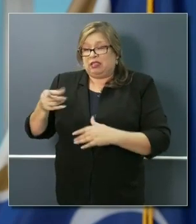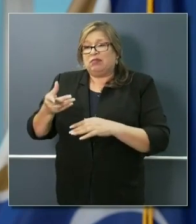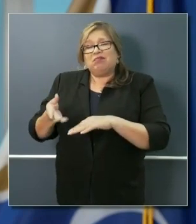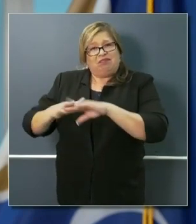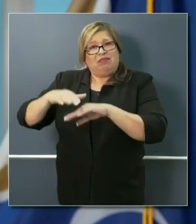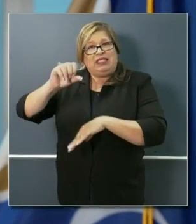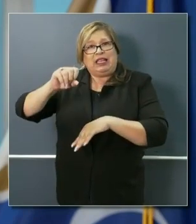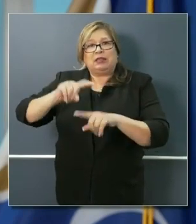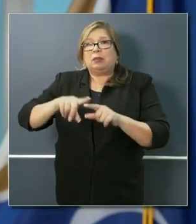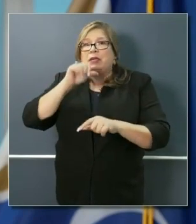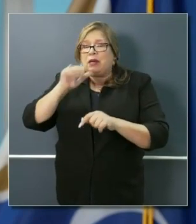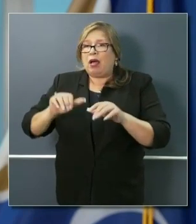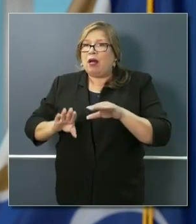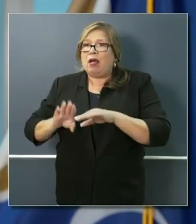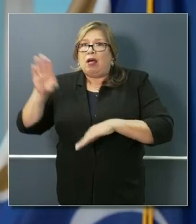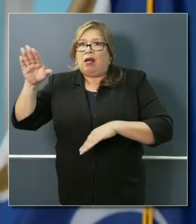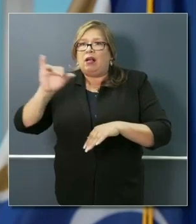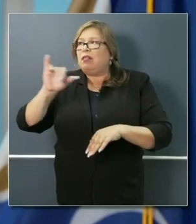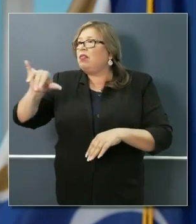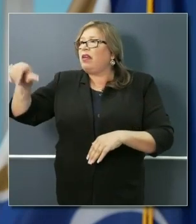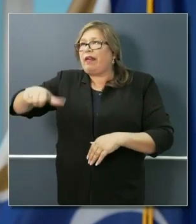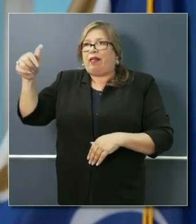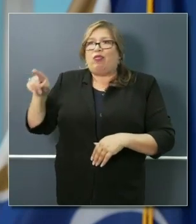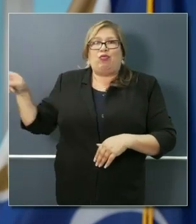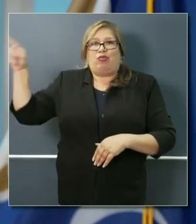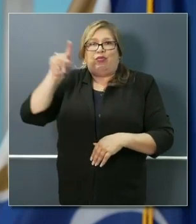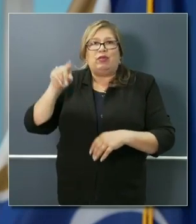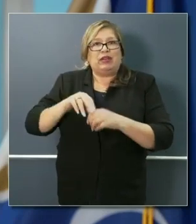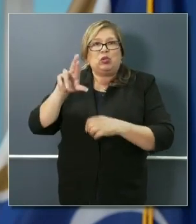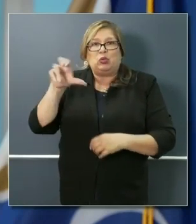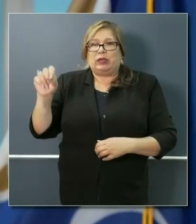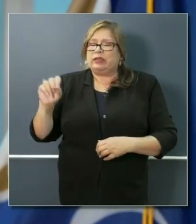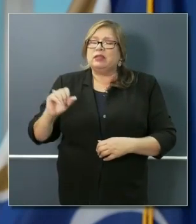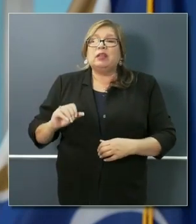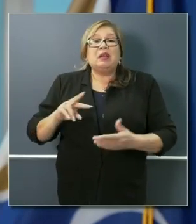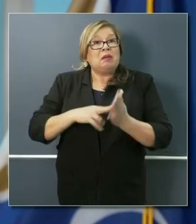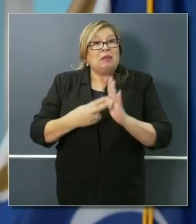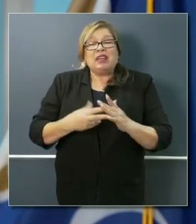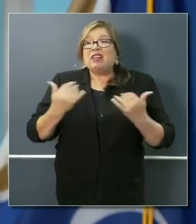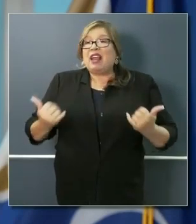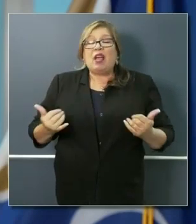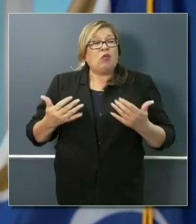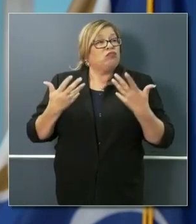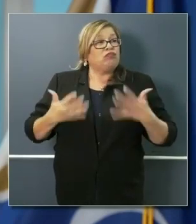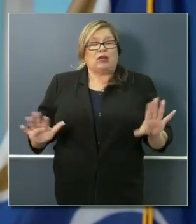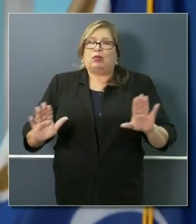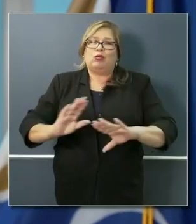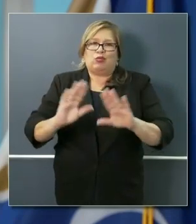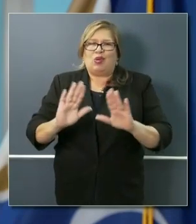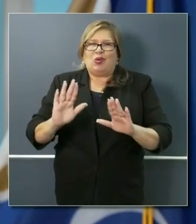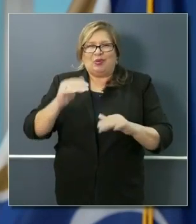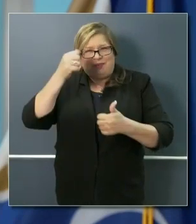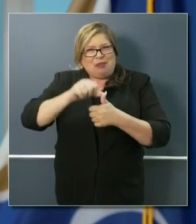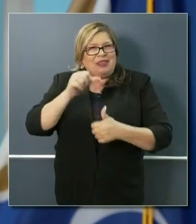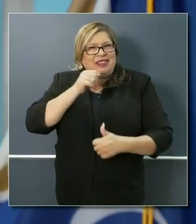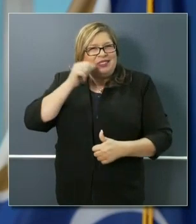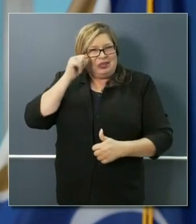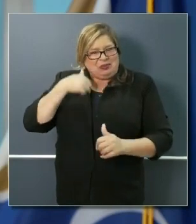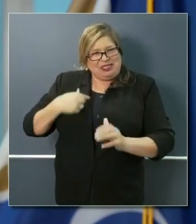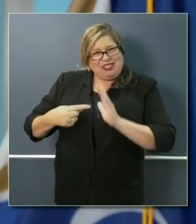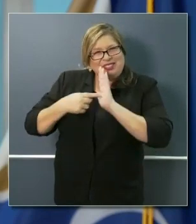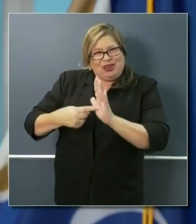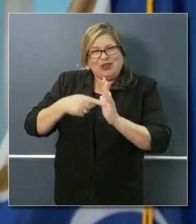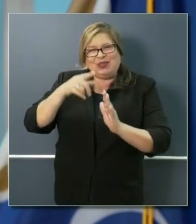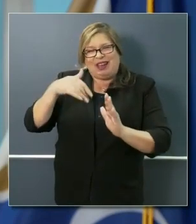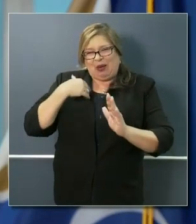parts of the country. We're not out of the woods by any stretch of the imagination. And we showed folks what we mean by that when we showed